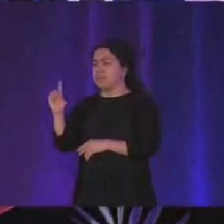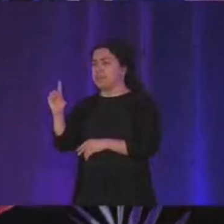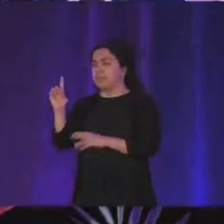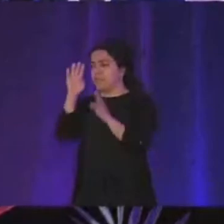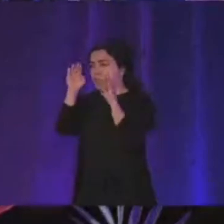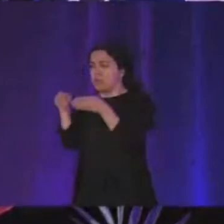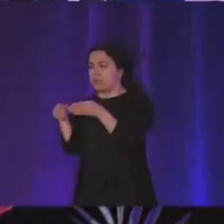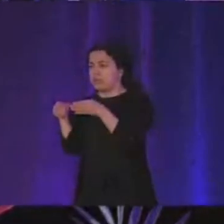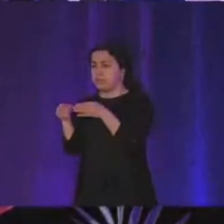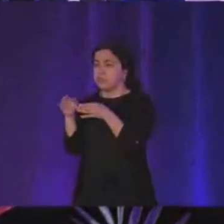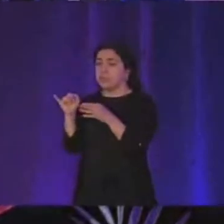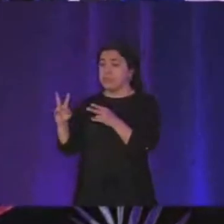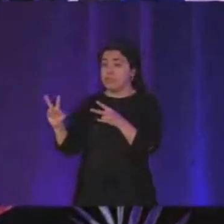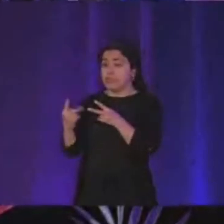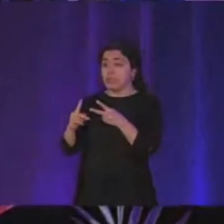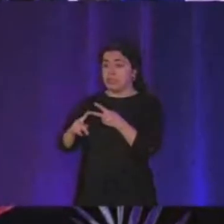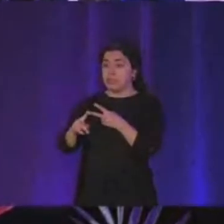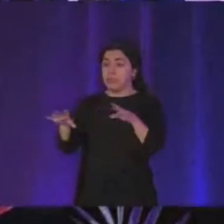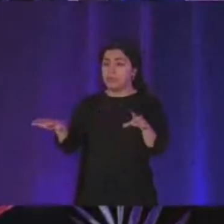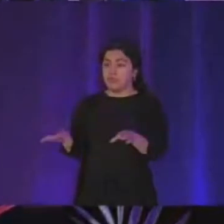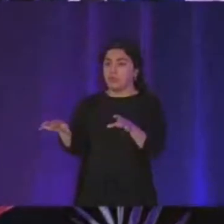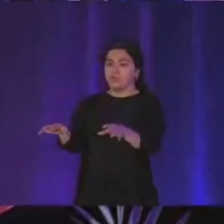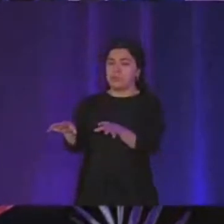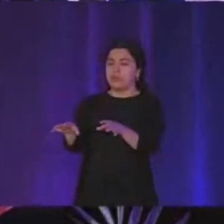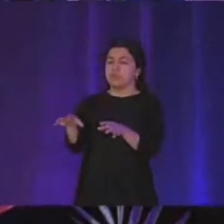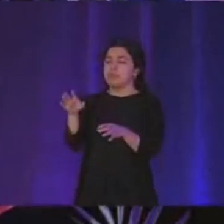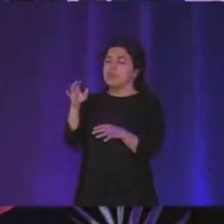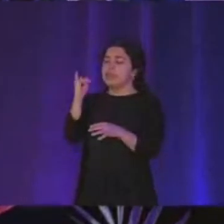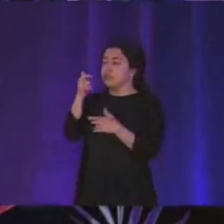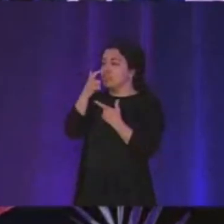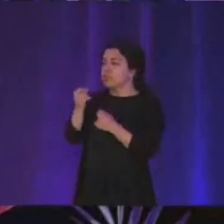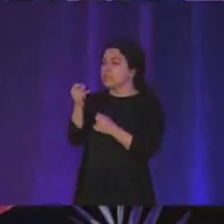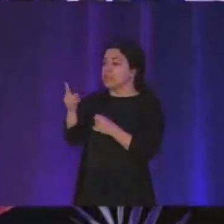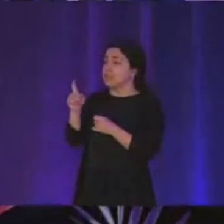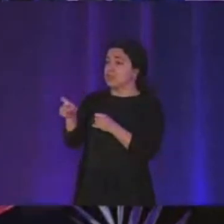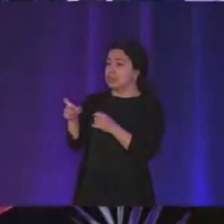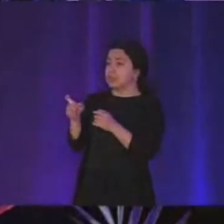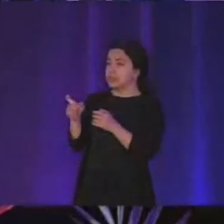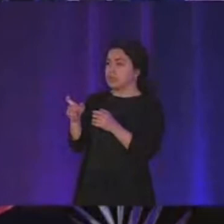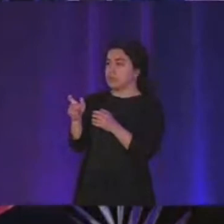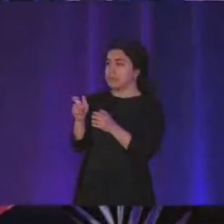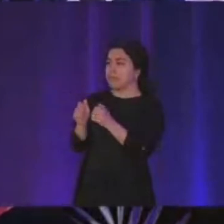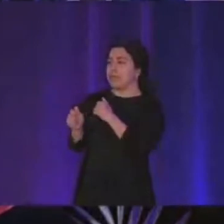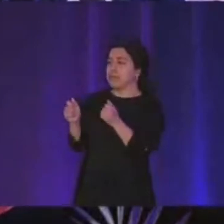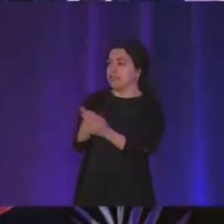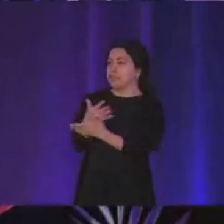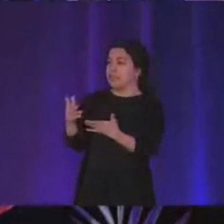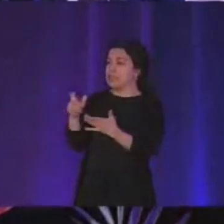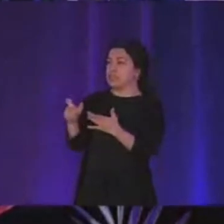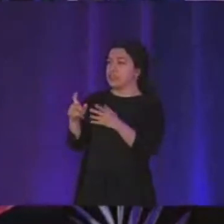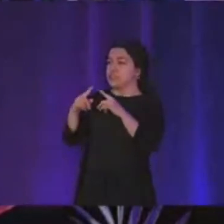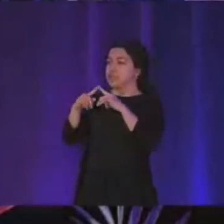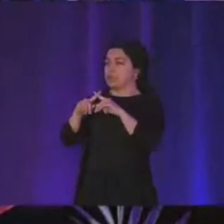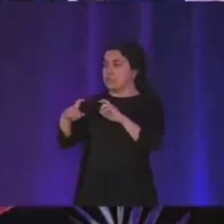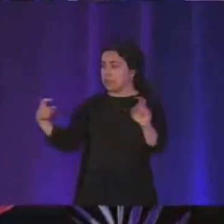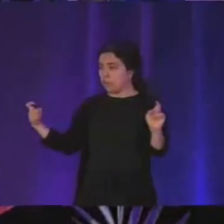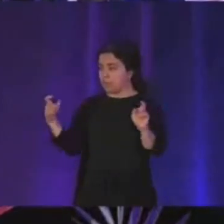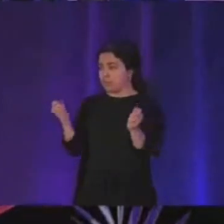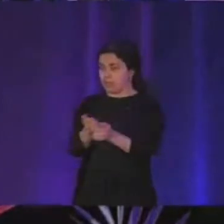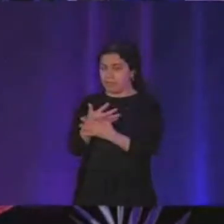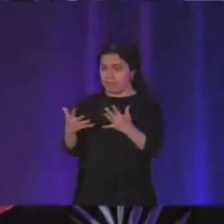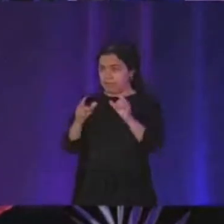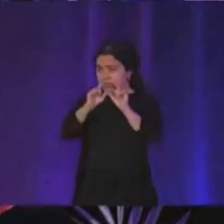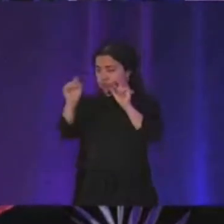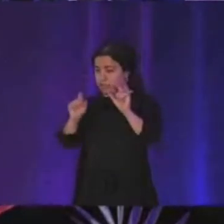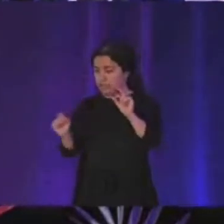aspect of performance uh which is interesting is like oh you need to actually pass all of this you need to decode all of this and you need to start sending